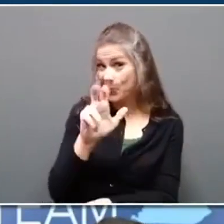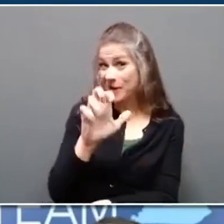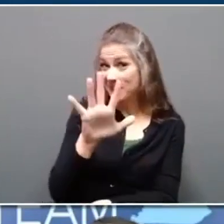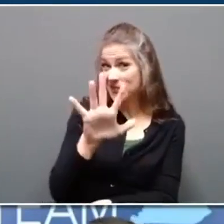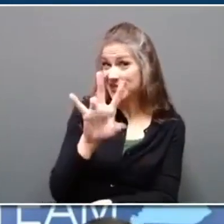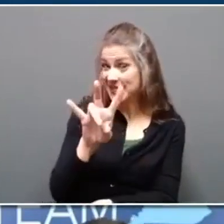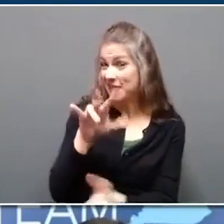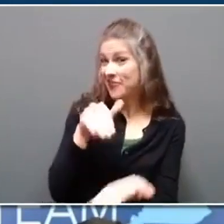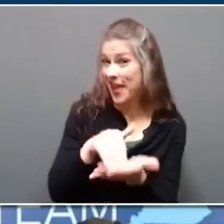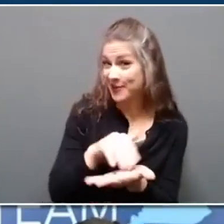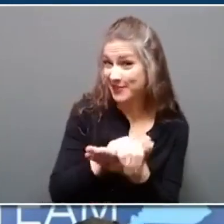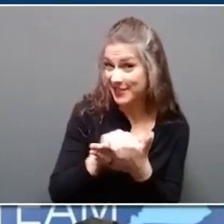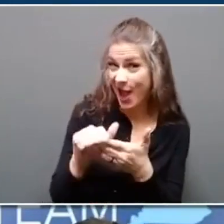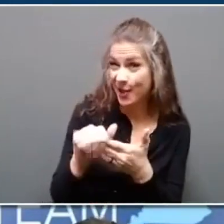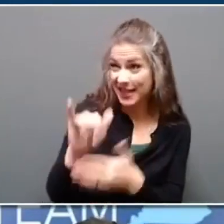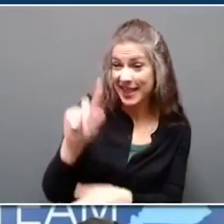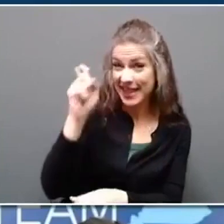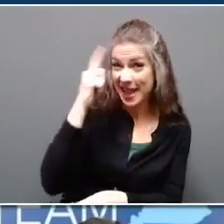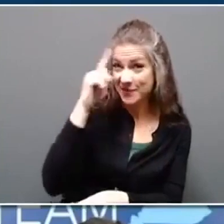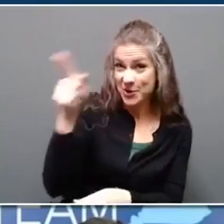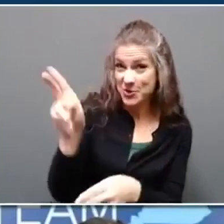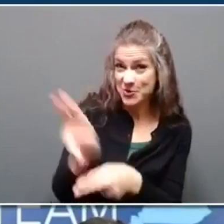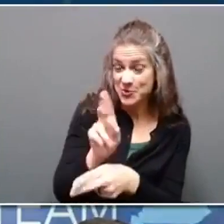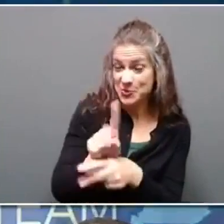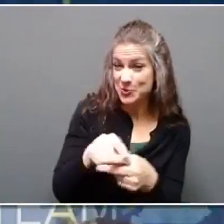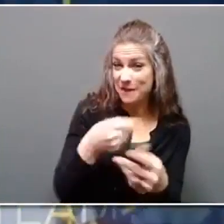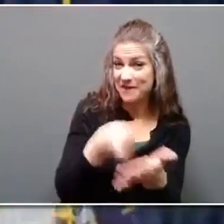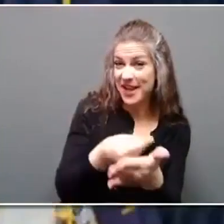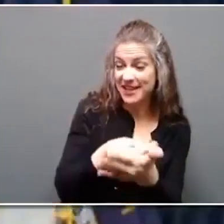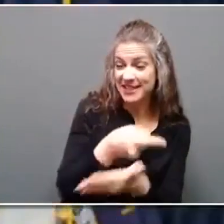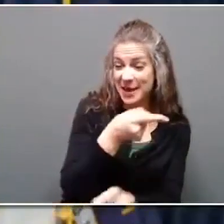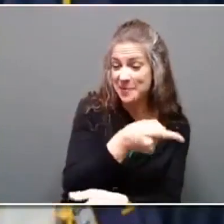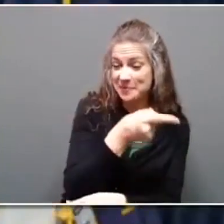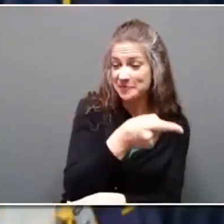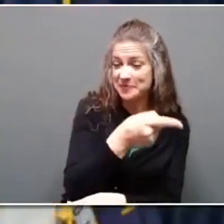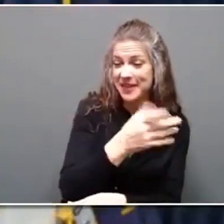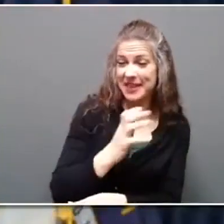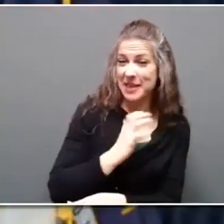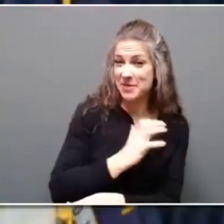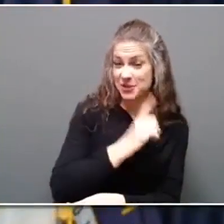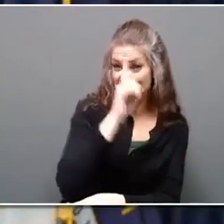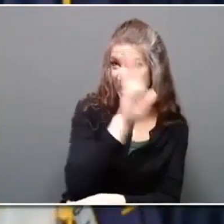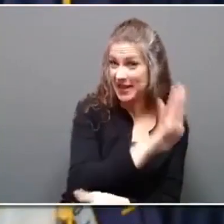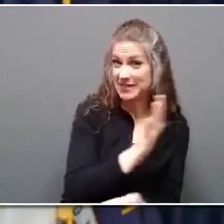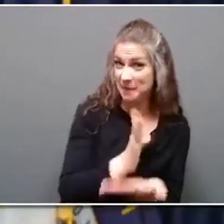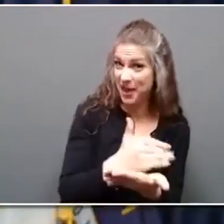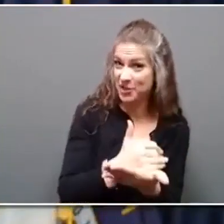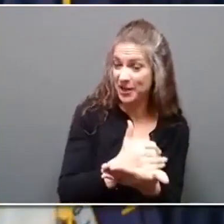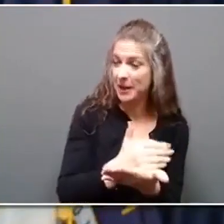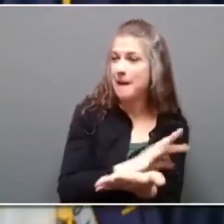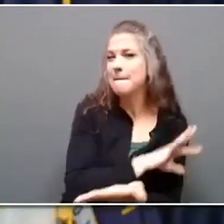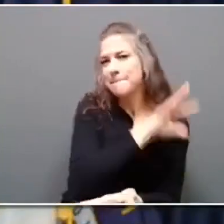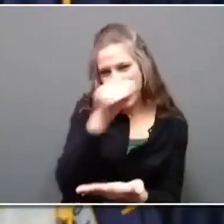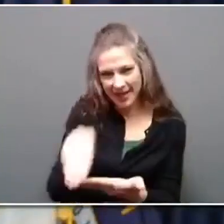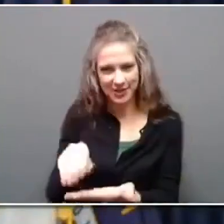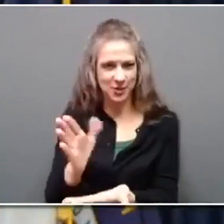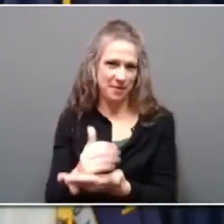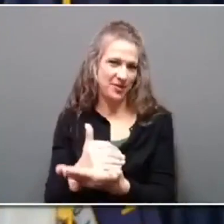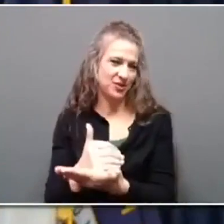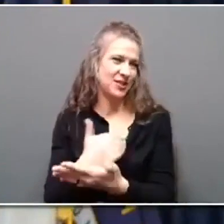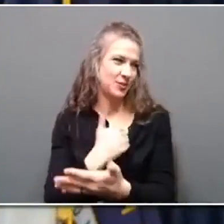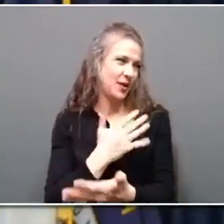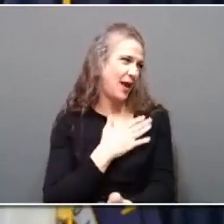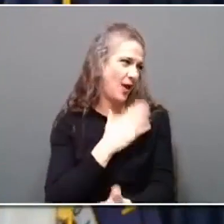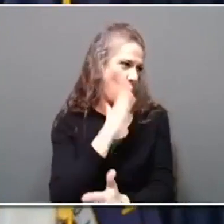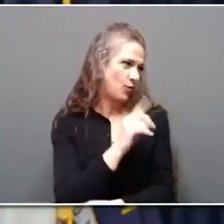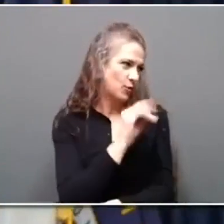,000 that the governor used to fund the commission through his budget back into the budget. So we're hopeful to do that as well. So